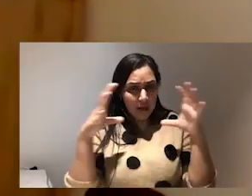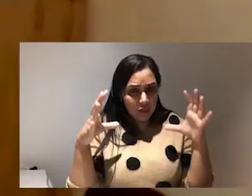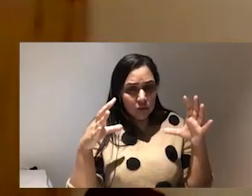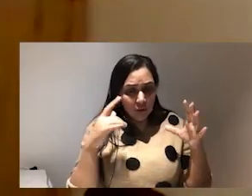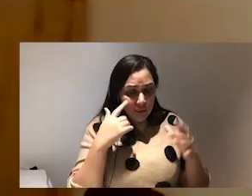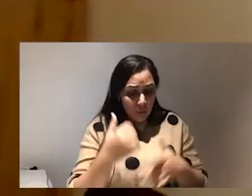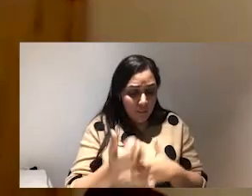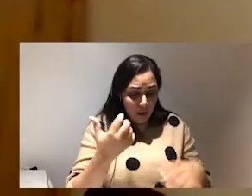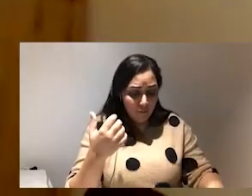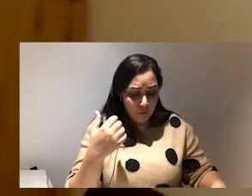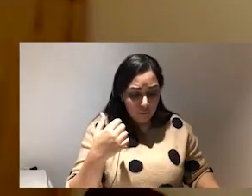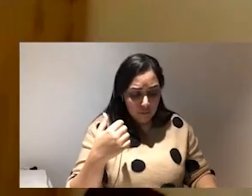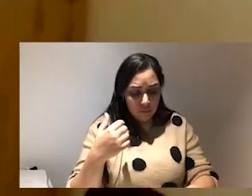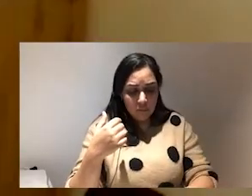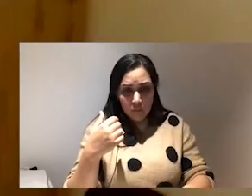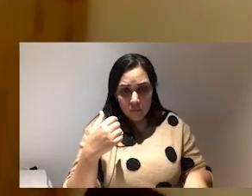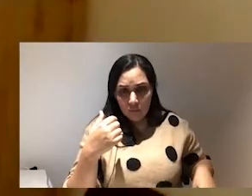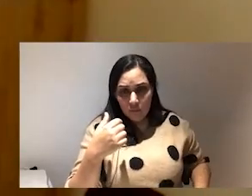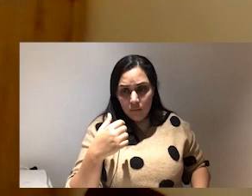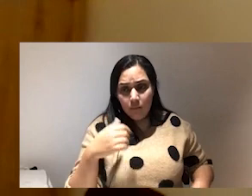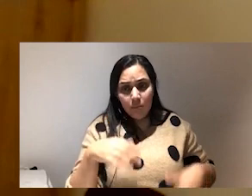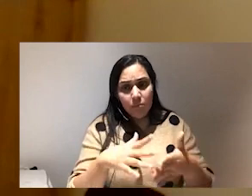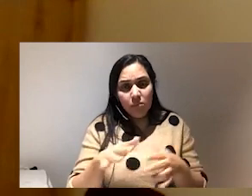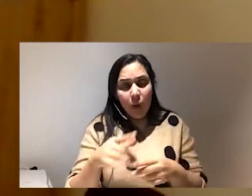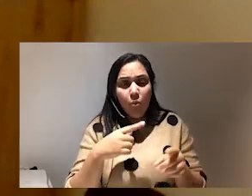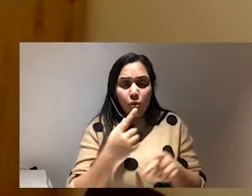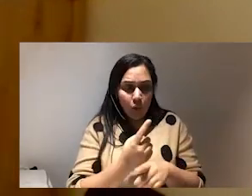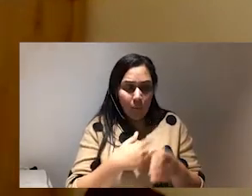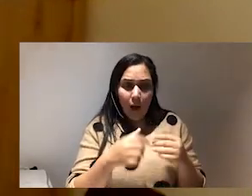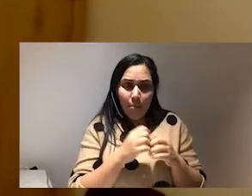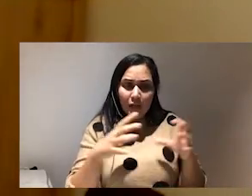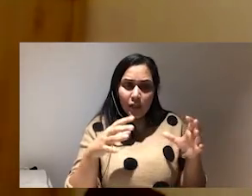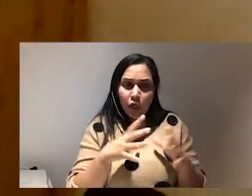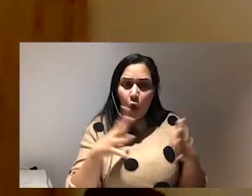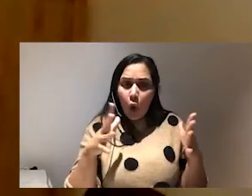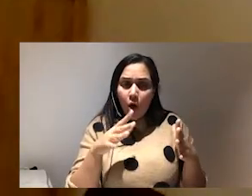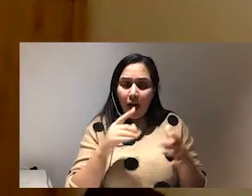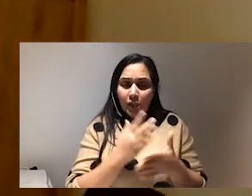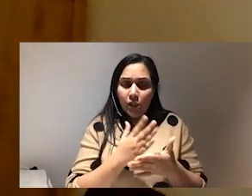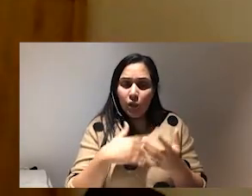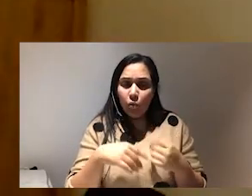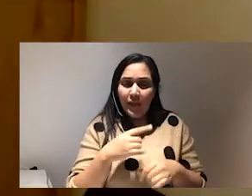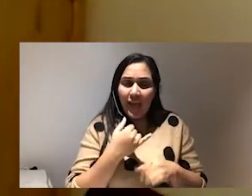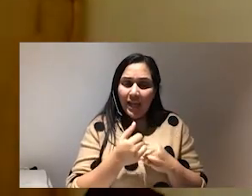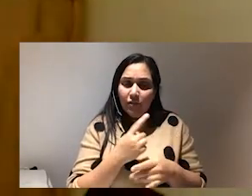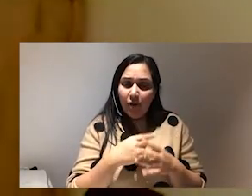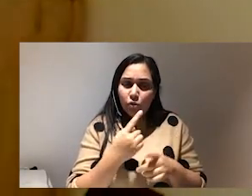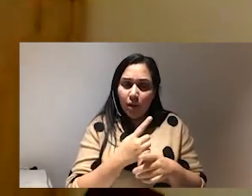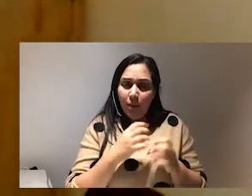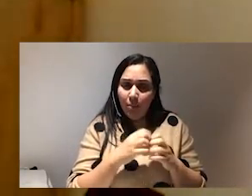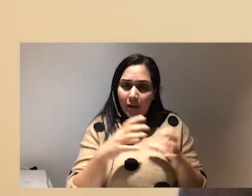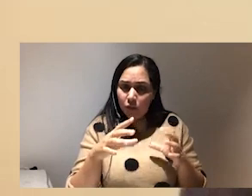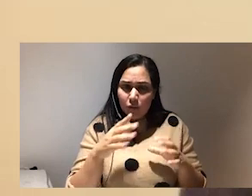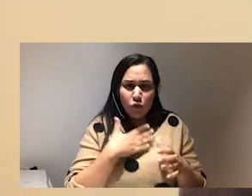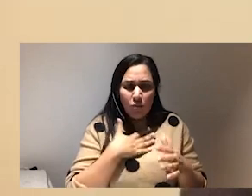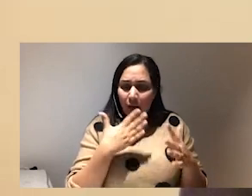speak about imagination a fair amount at the end of your book actually and i feel like a lot of it we always we always end talking about imagination sorry i interrupted you did you